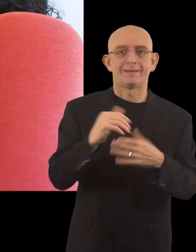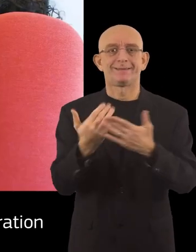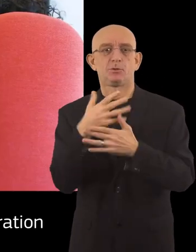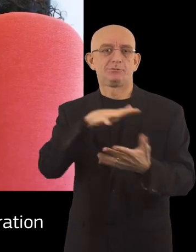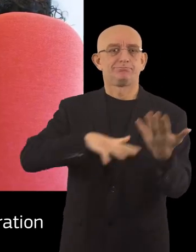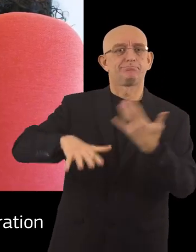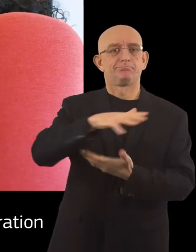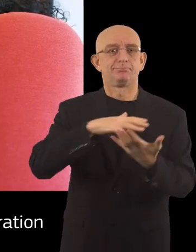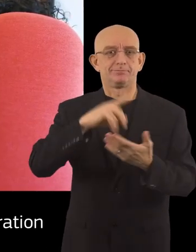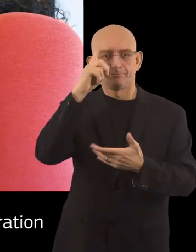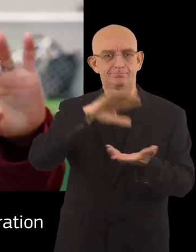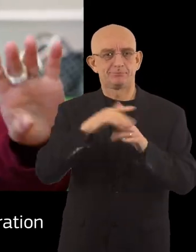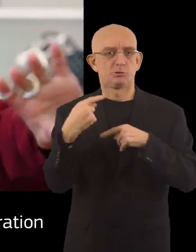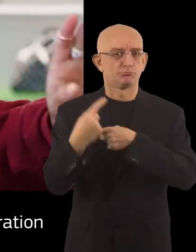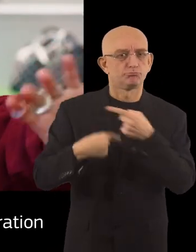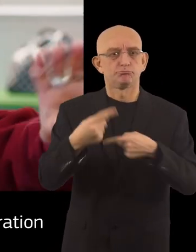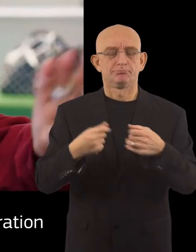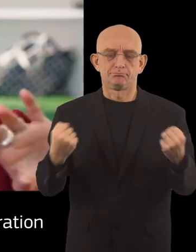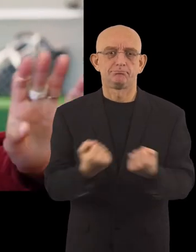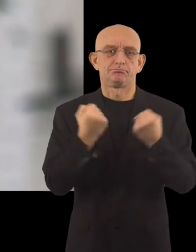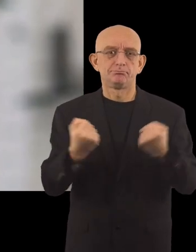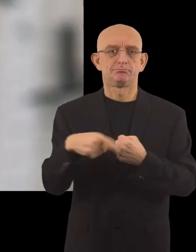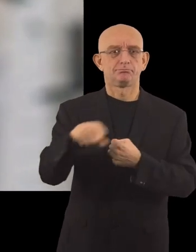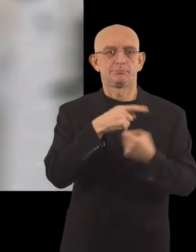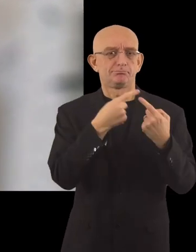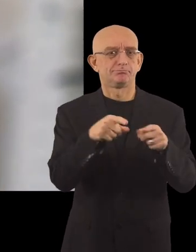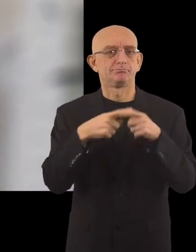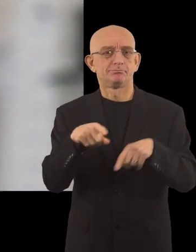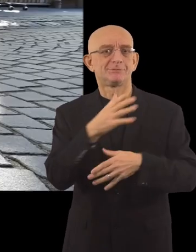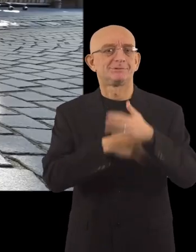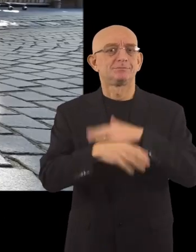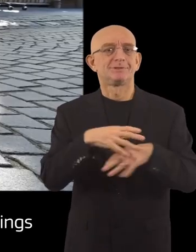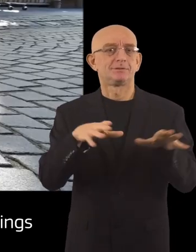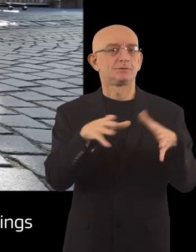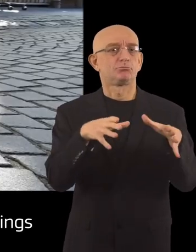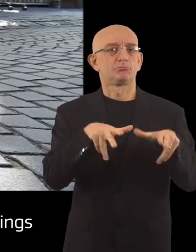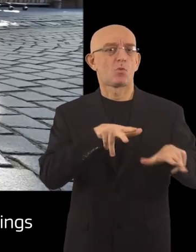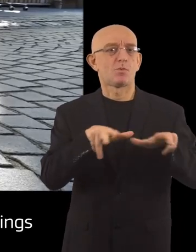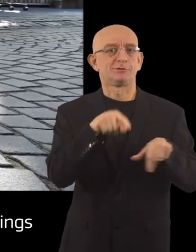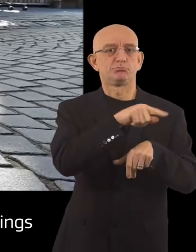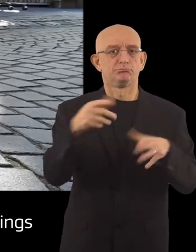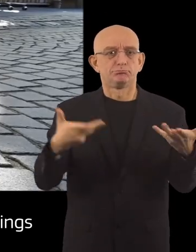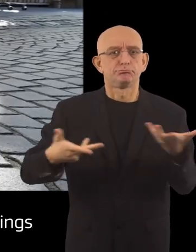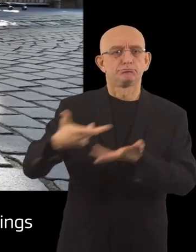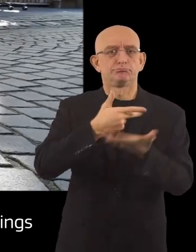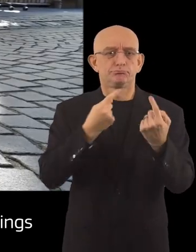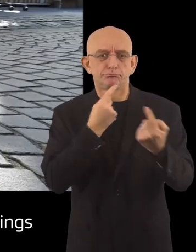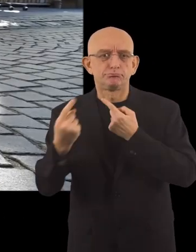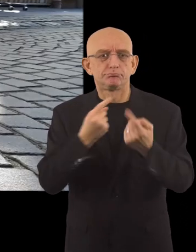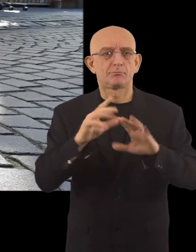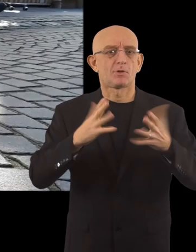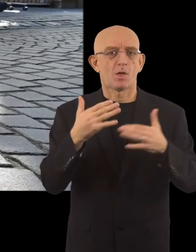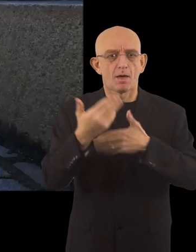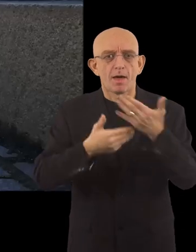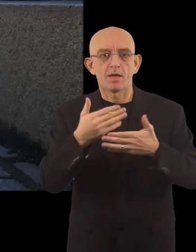Thanks to its continuous effort and collaboration with various disability organisations to improve the accessibility of public buildings